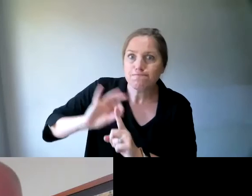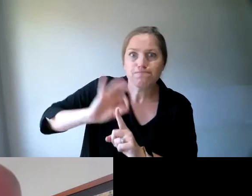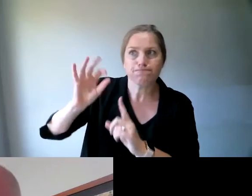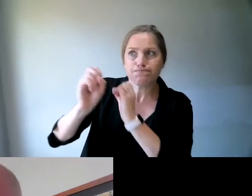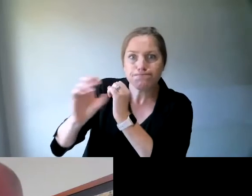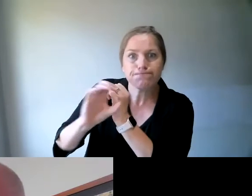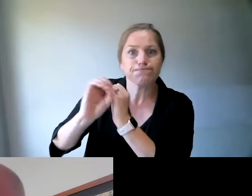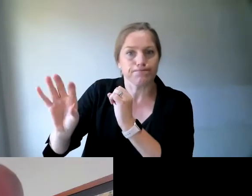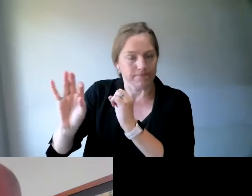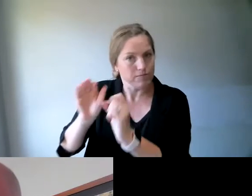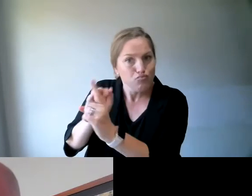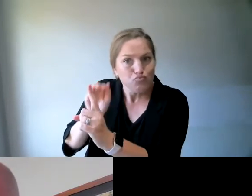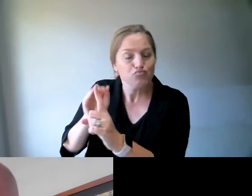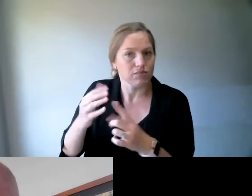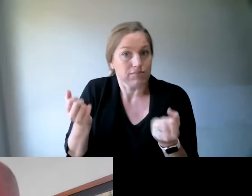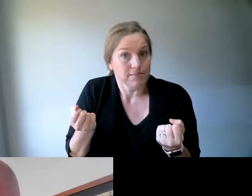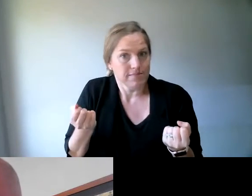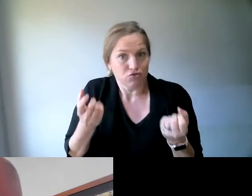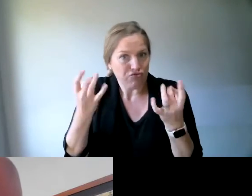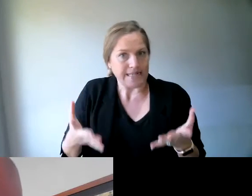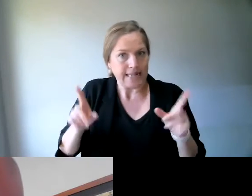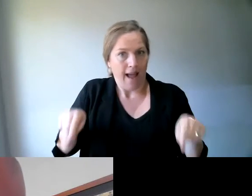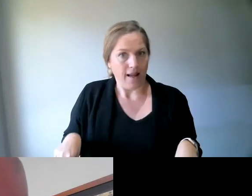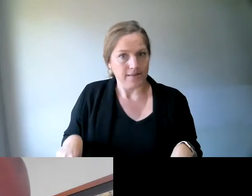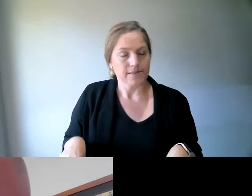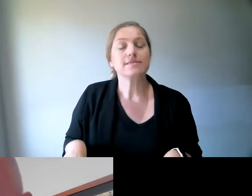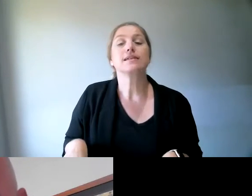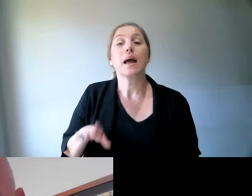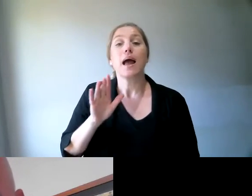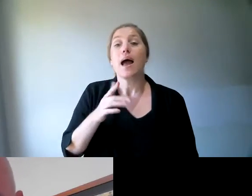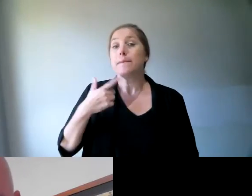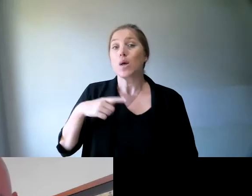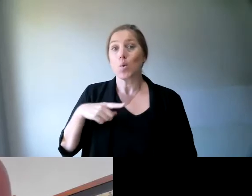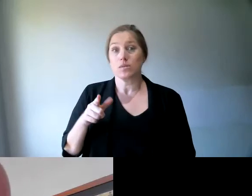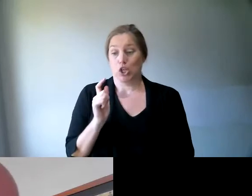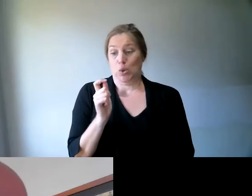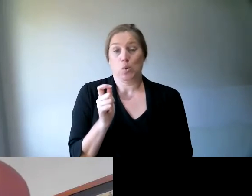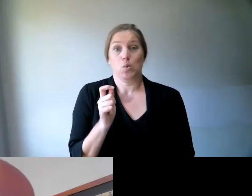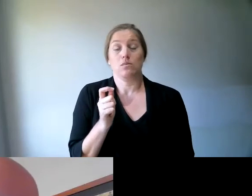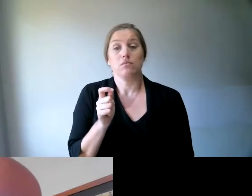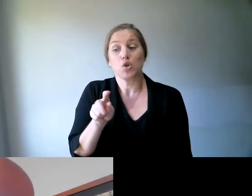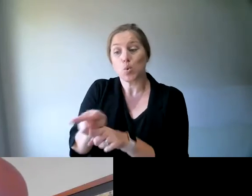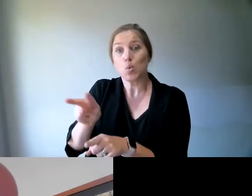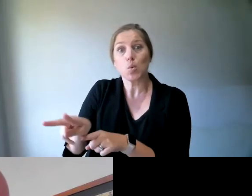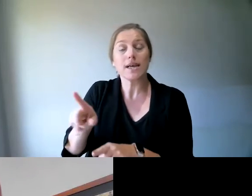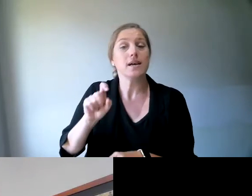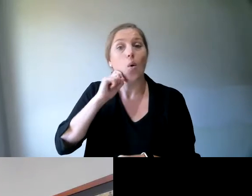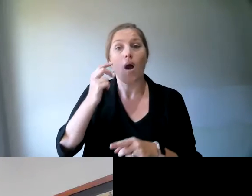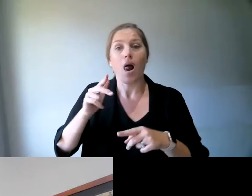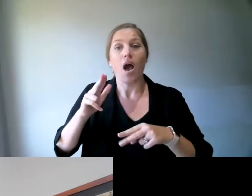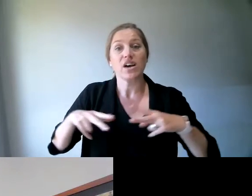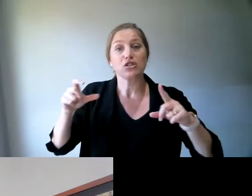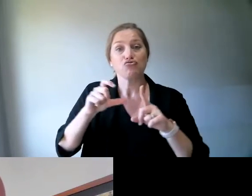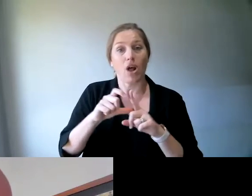in a couple of weeks, we'll have the federal budget, and many organizations have put in budget submissions too